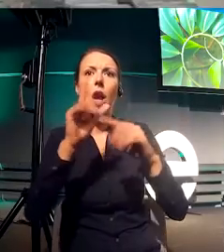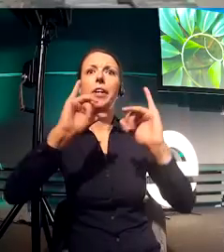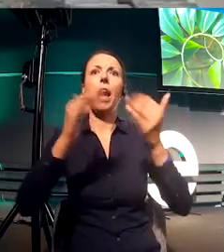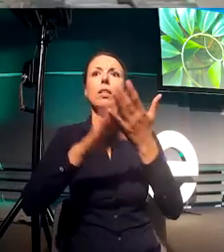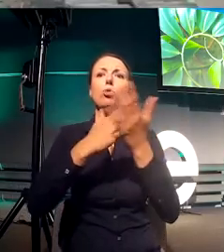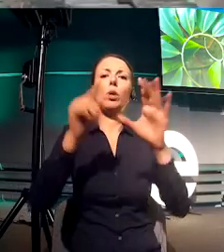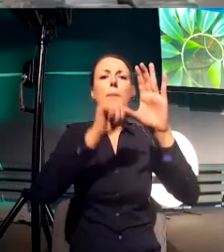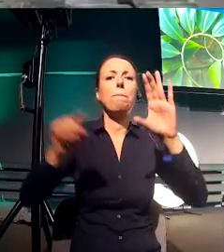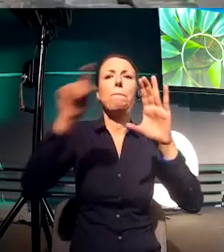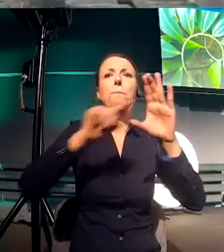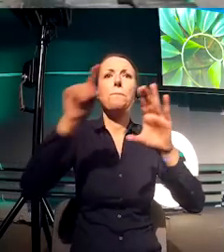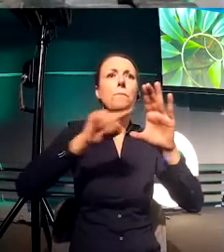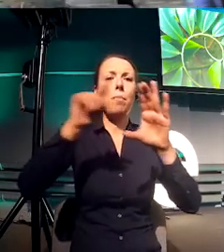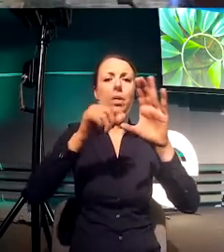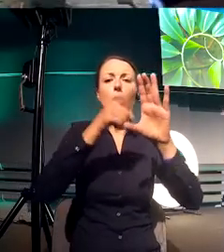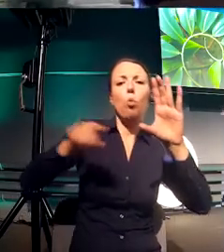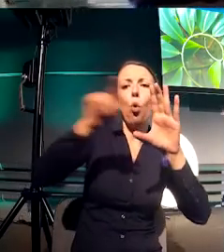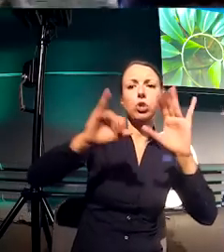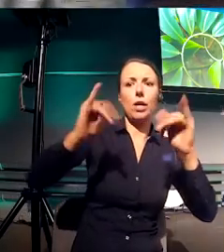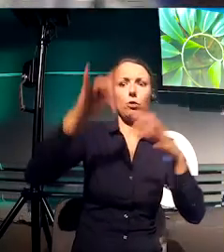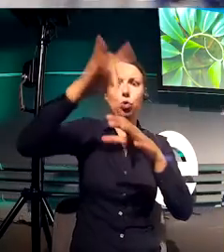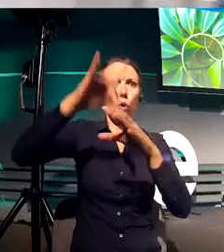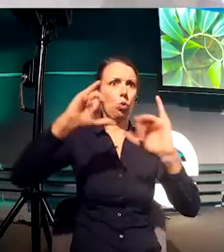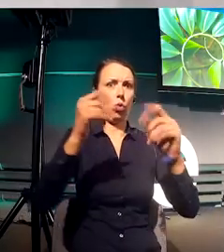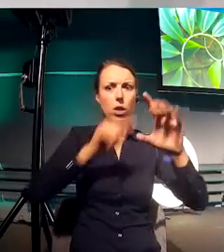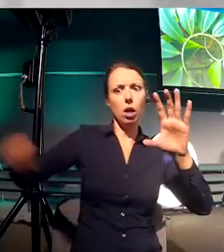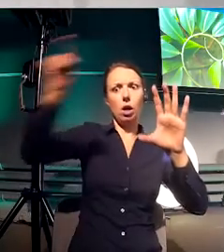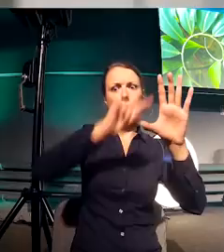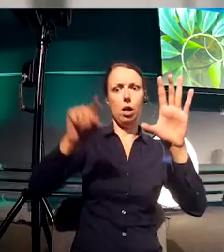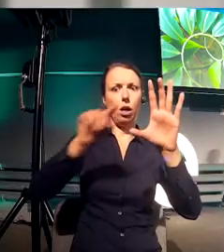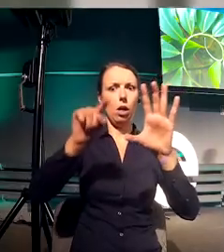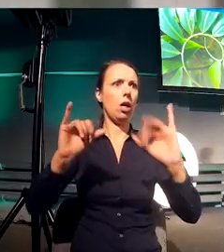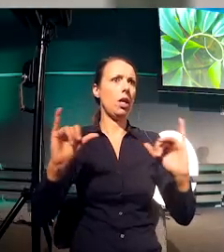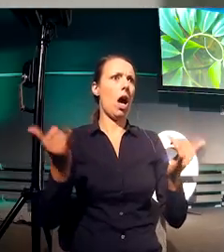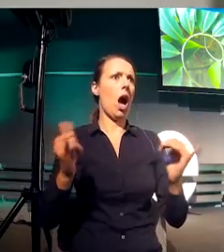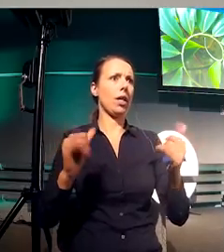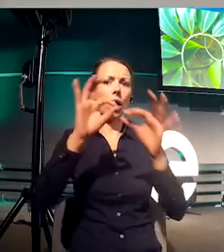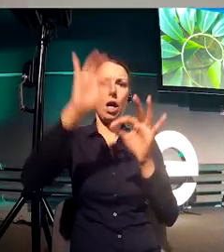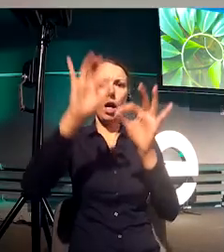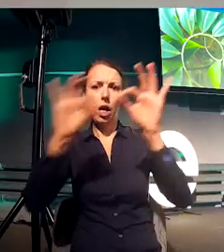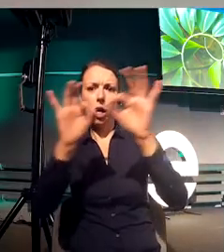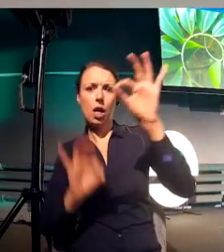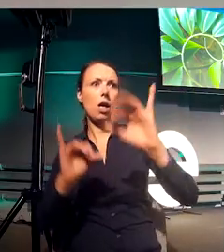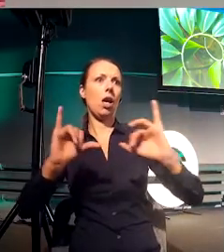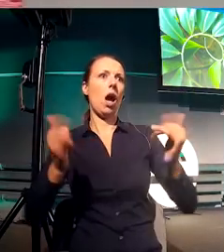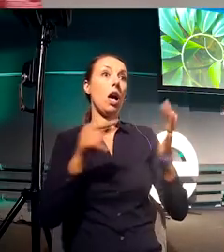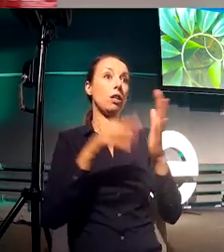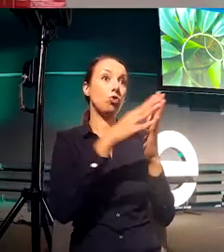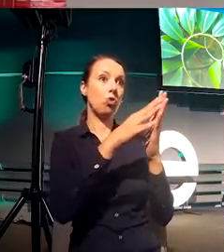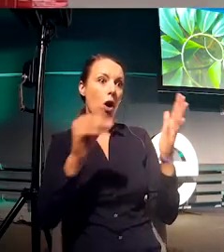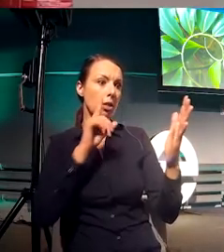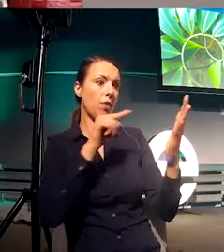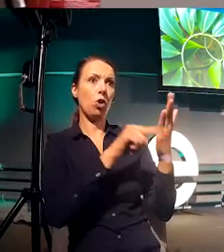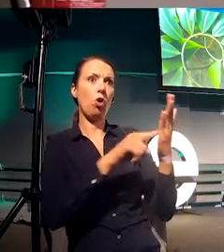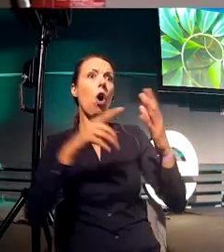developing object that we have? And these patterns, they come back and they repeat themselves in so many different elements